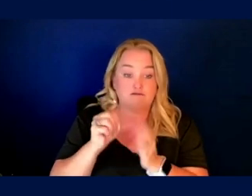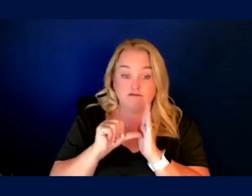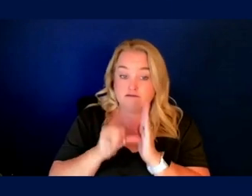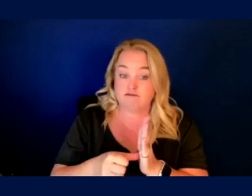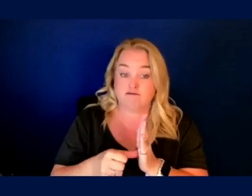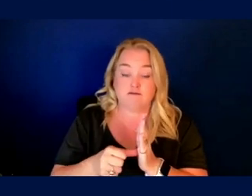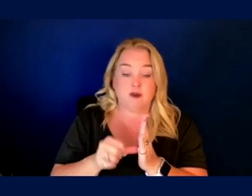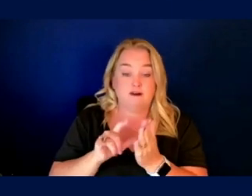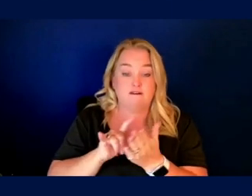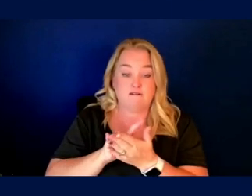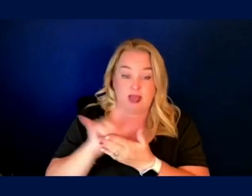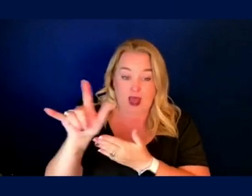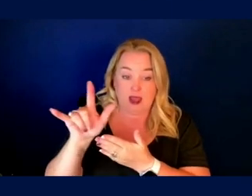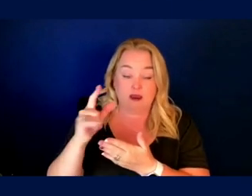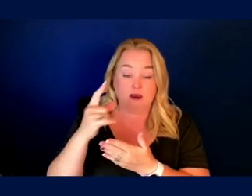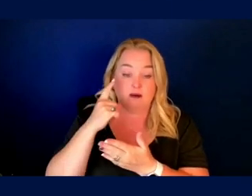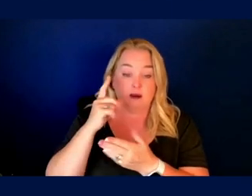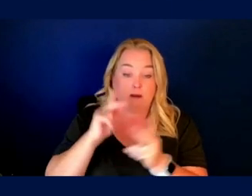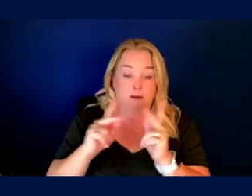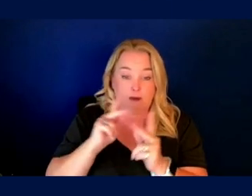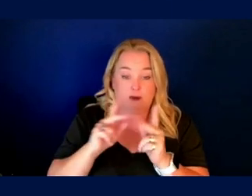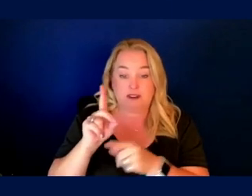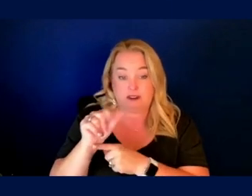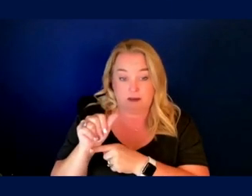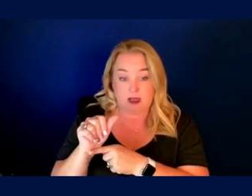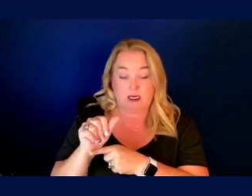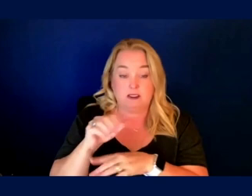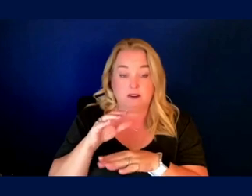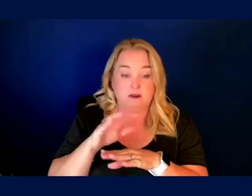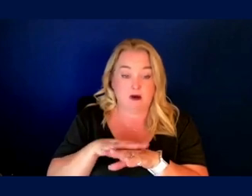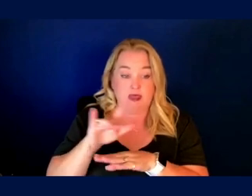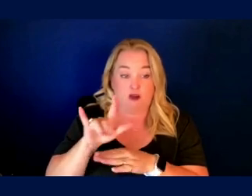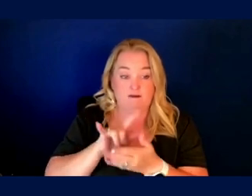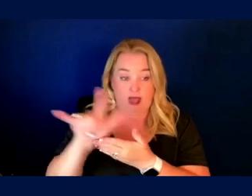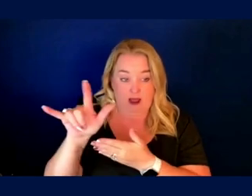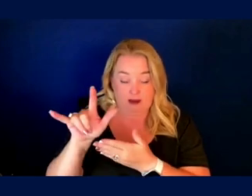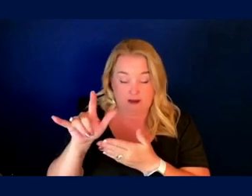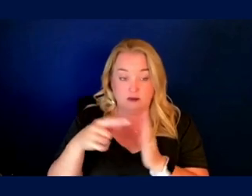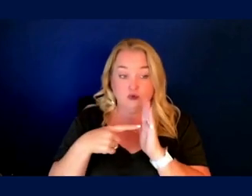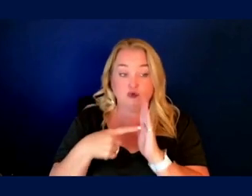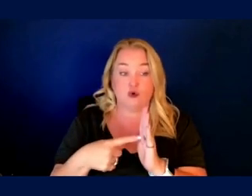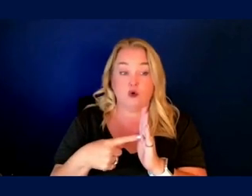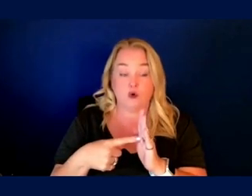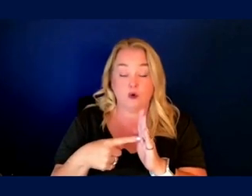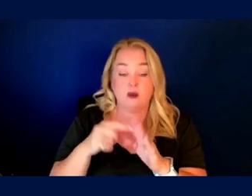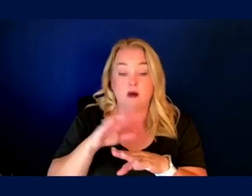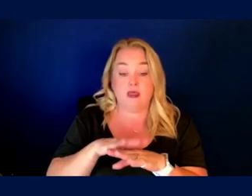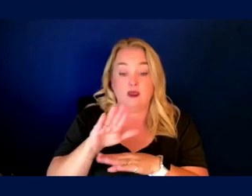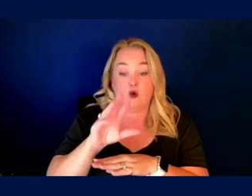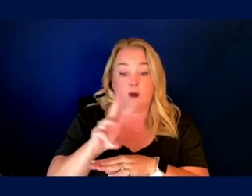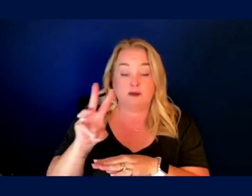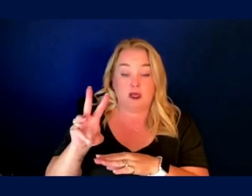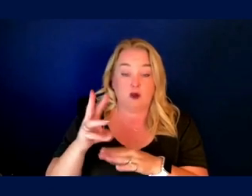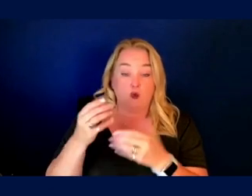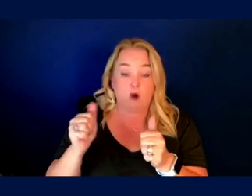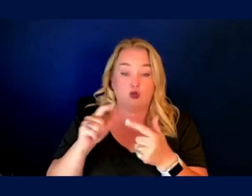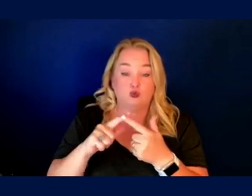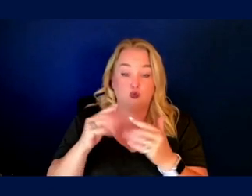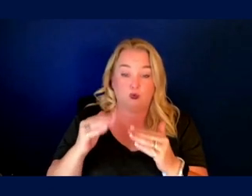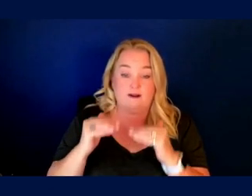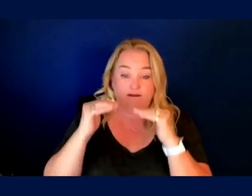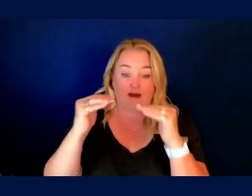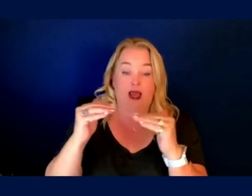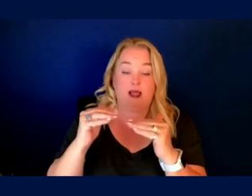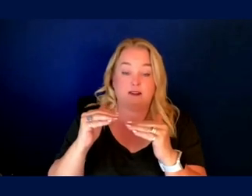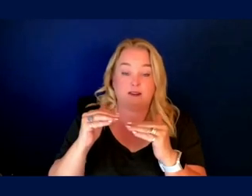people on parabolic flights. As noted on their website, their goal is to advance disability inclusion in space.